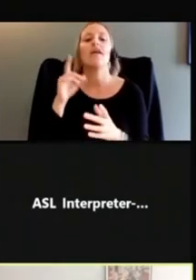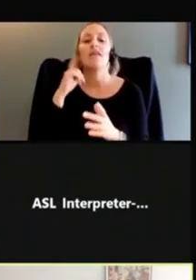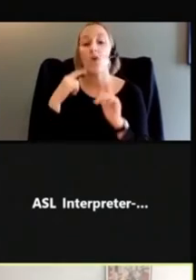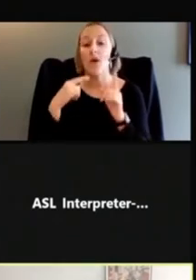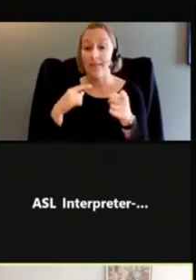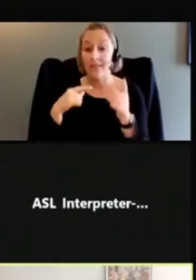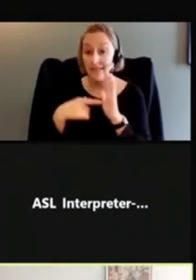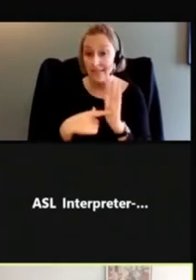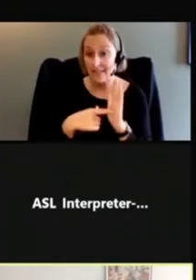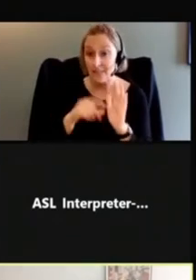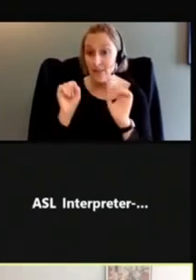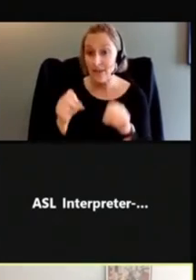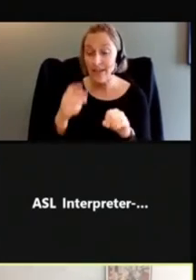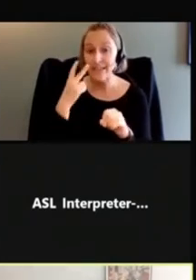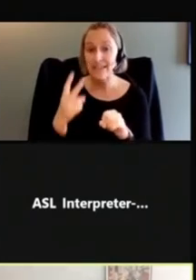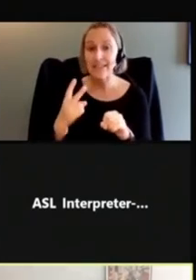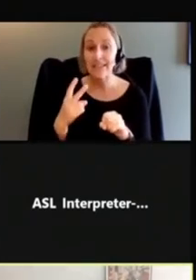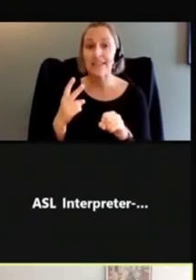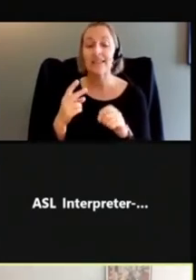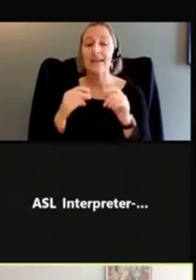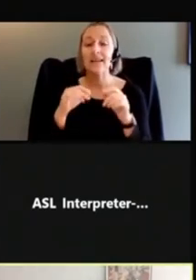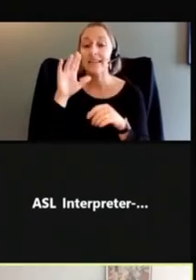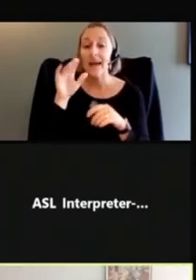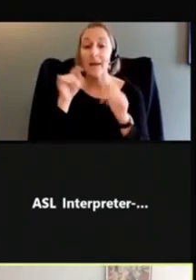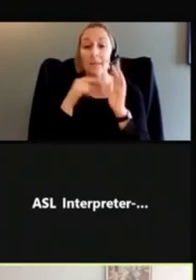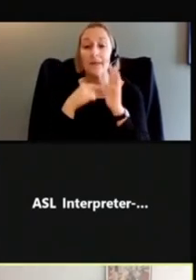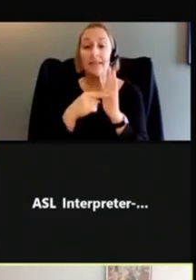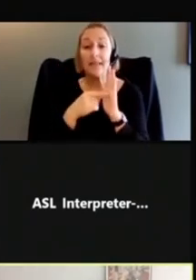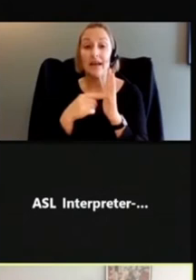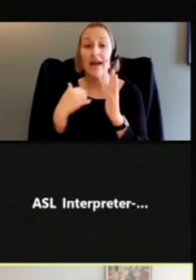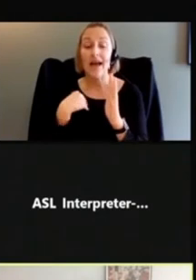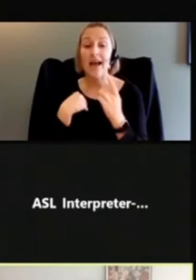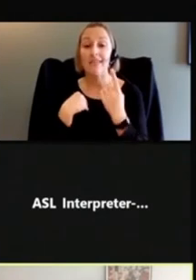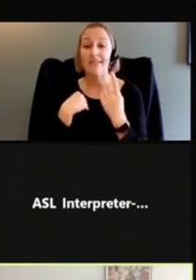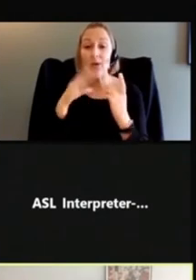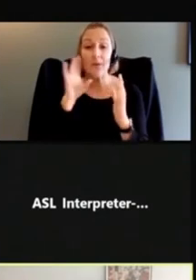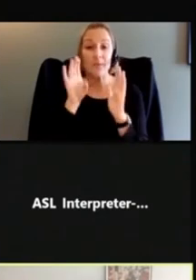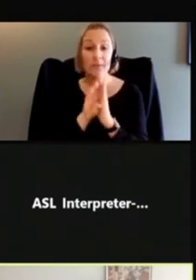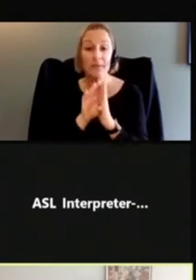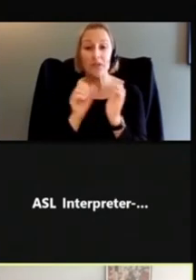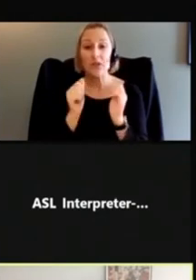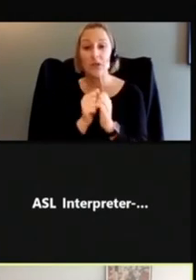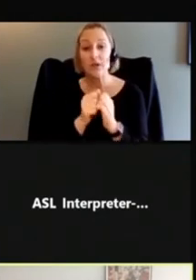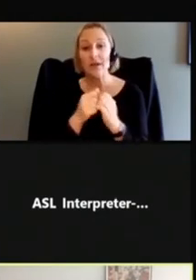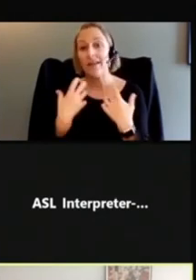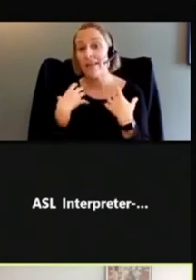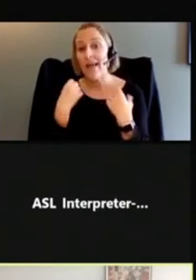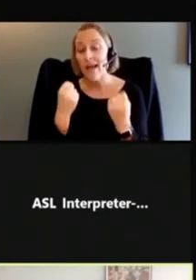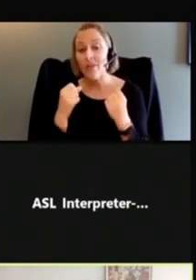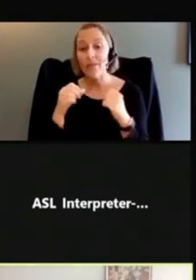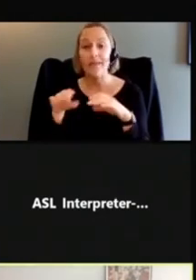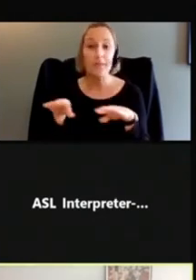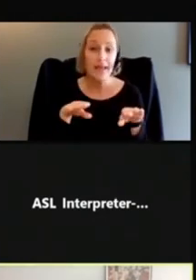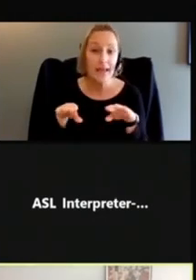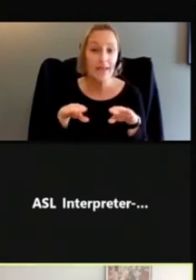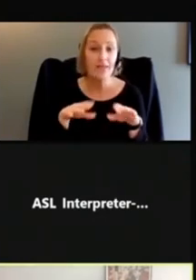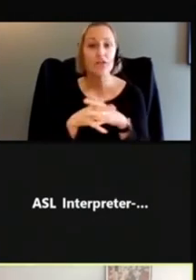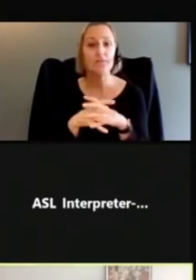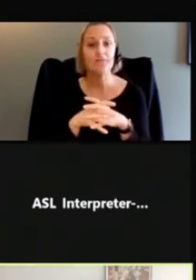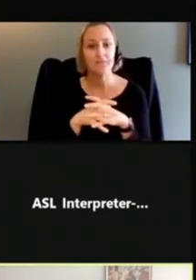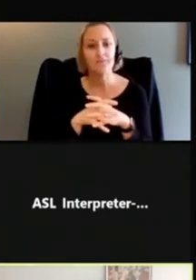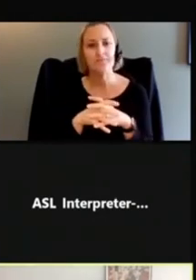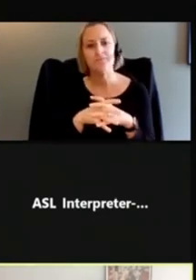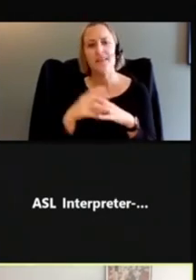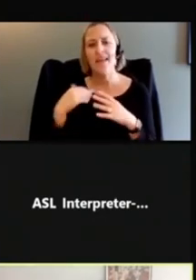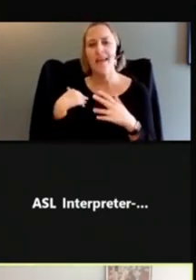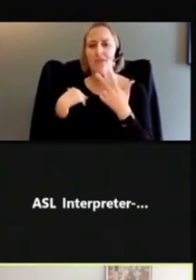you can see in the top example, we have this pictogram about just healthy behaviors. And we have kind of three